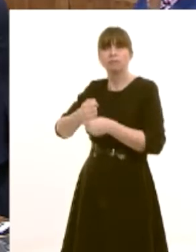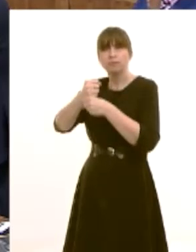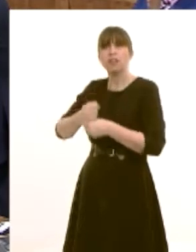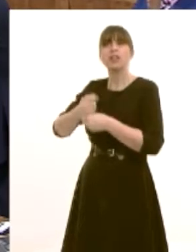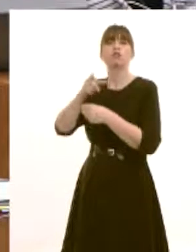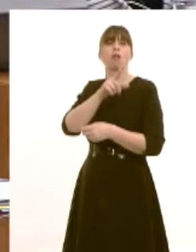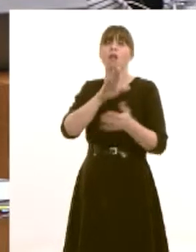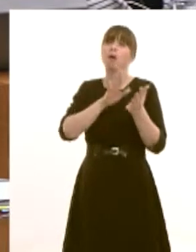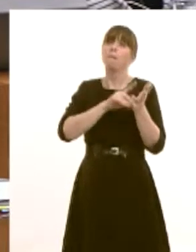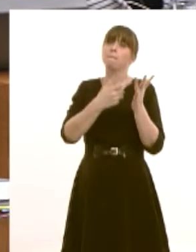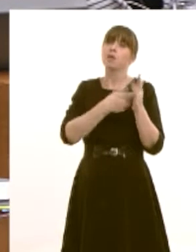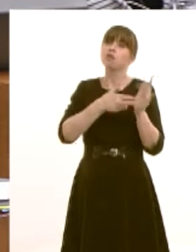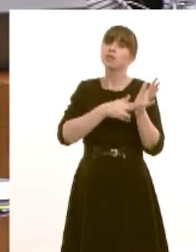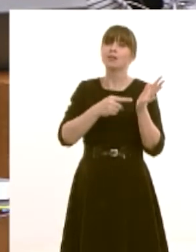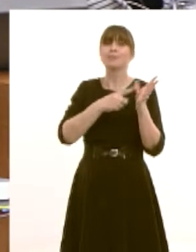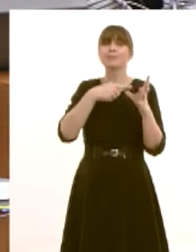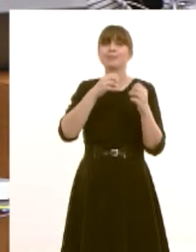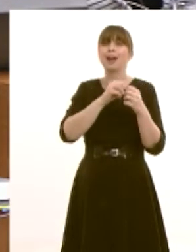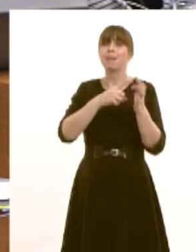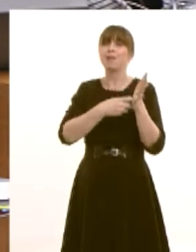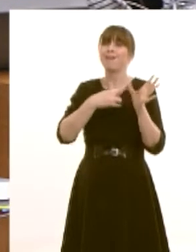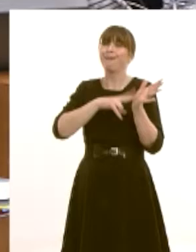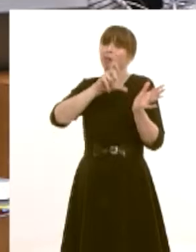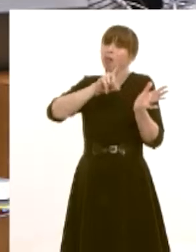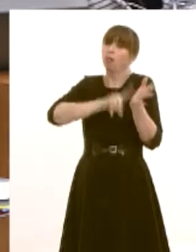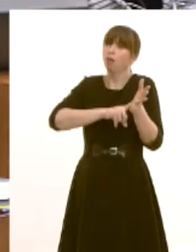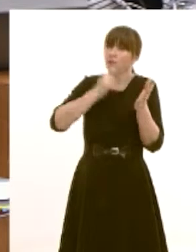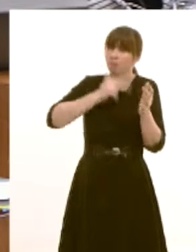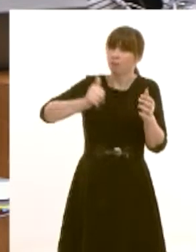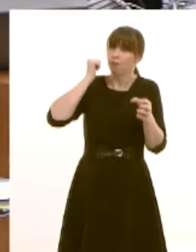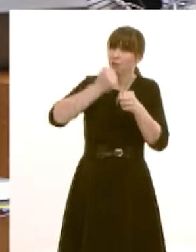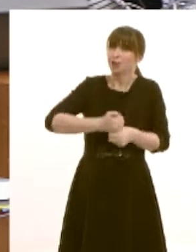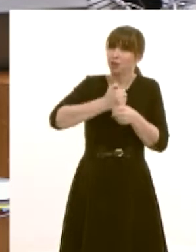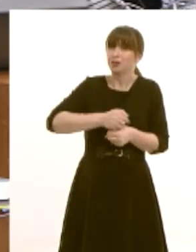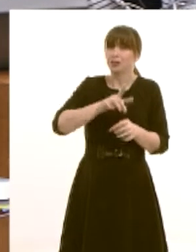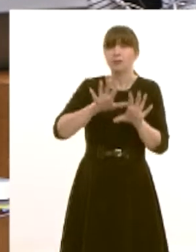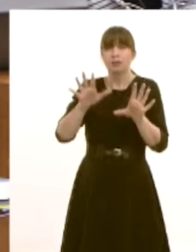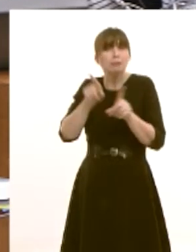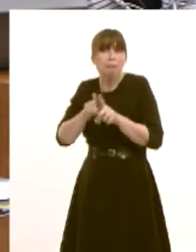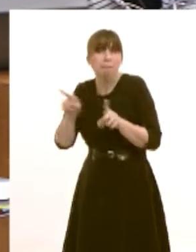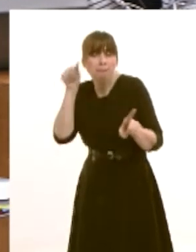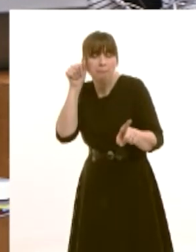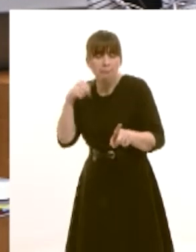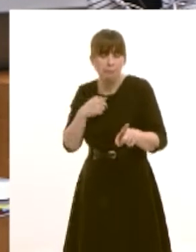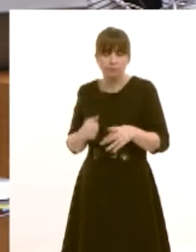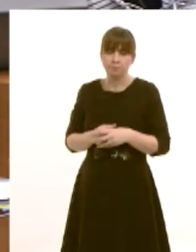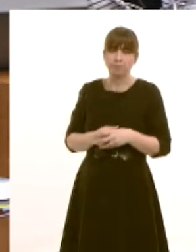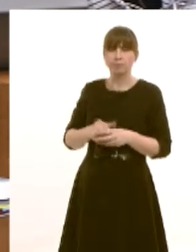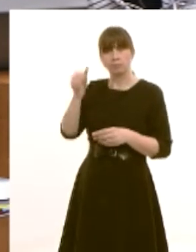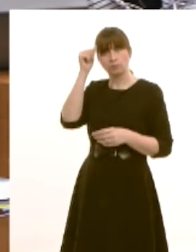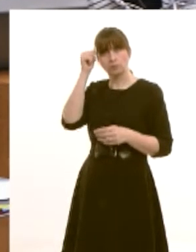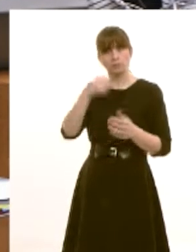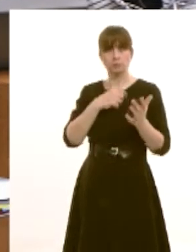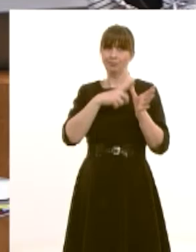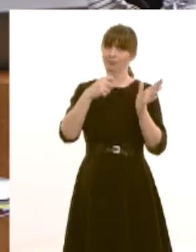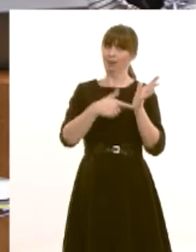but coming back to what i said earlier on the act itself uh is there and what we see as a result of the act is